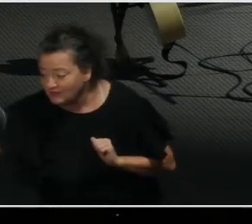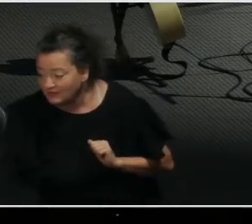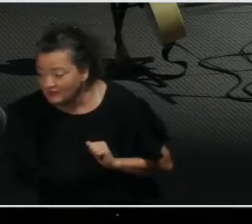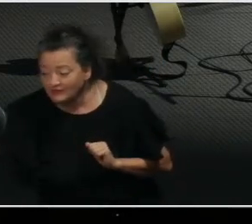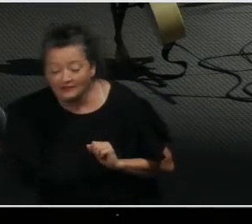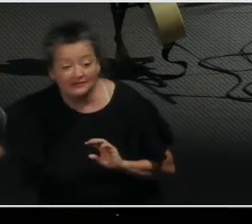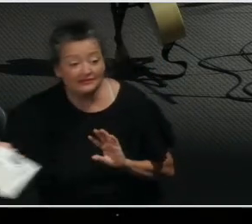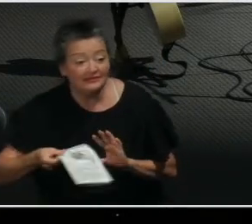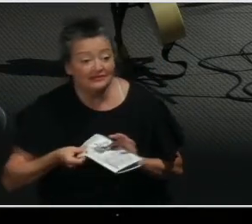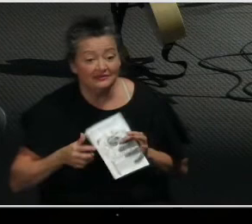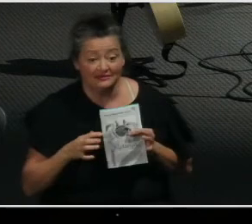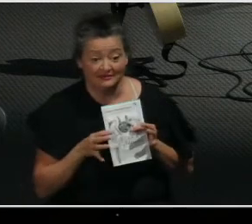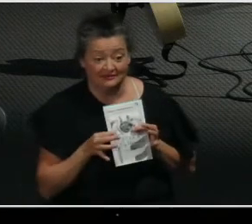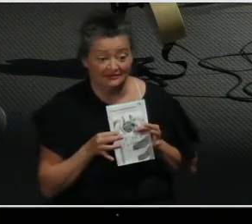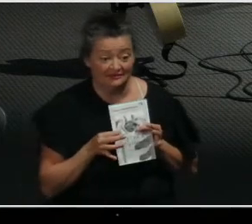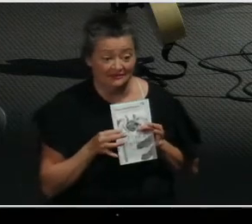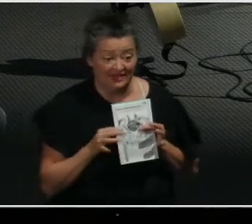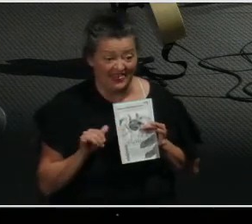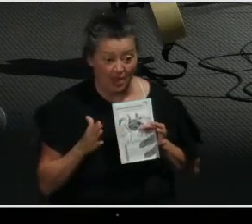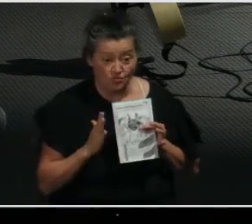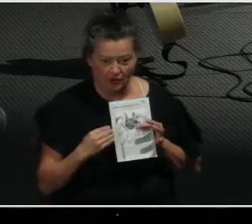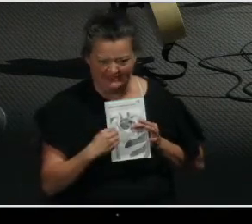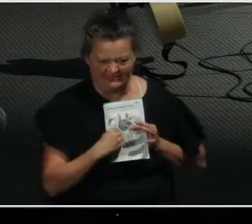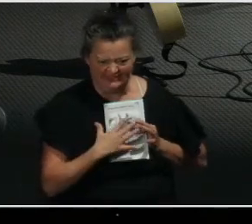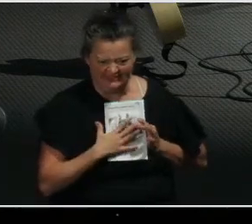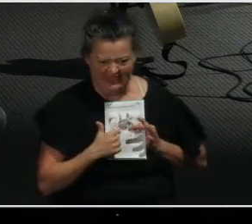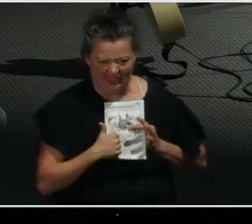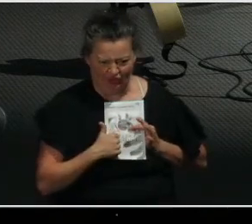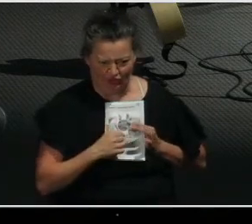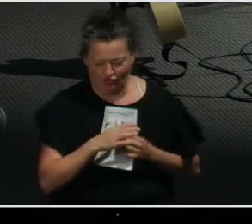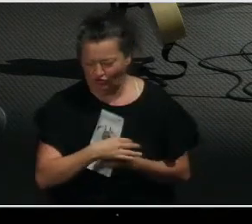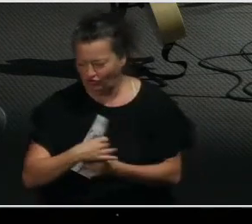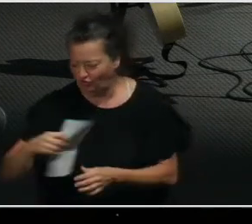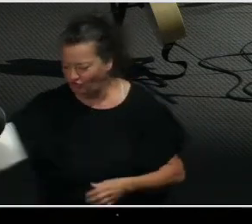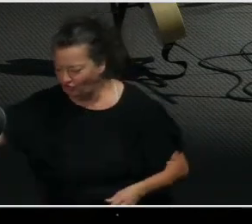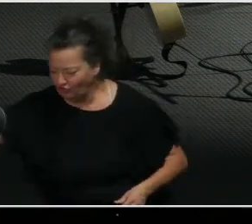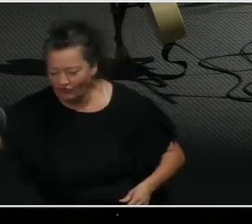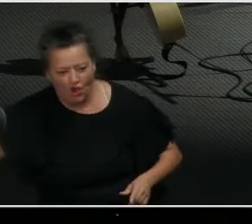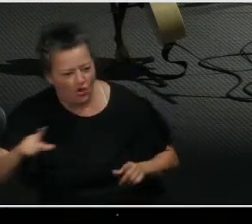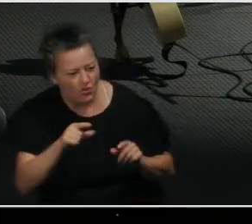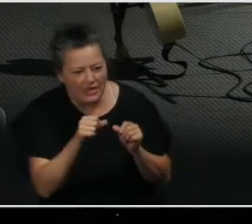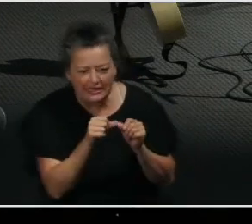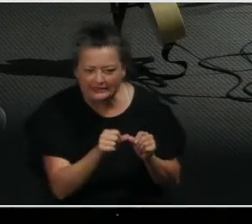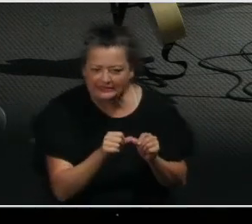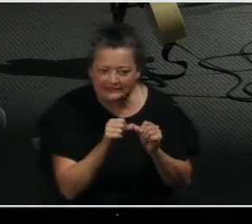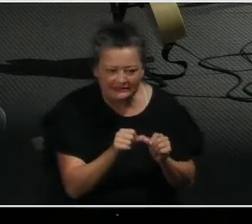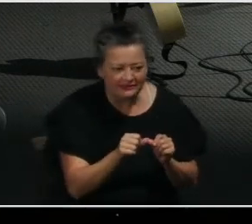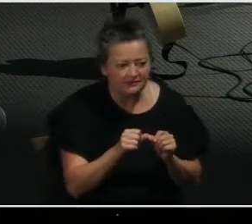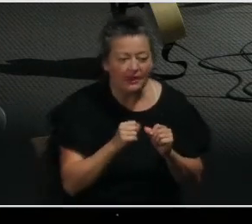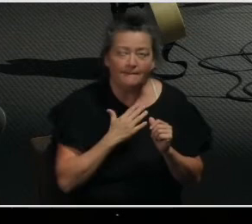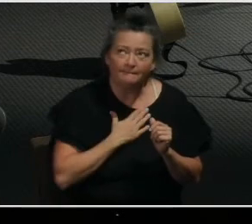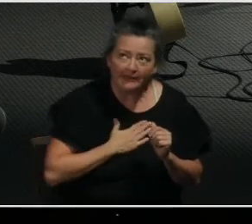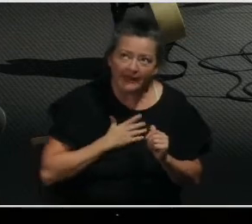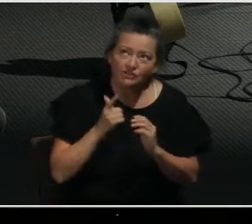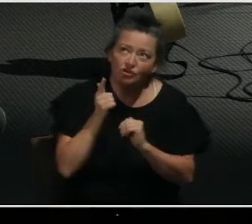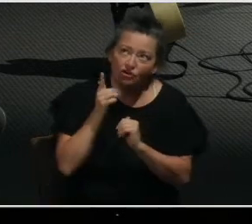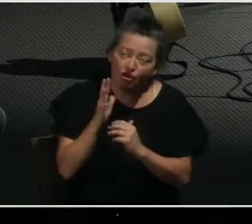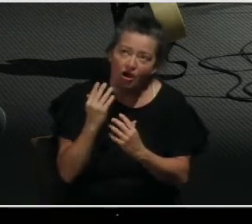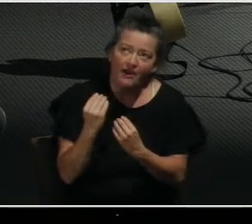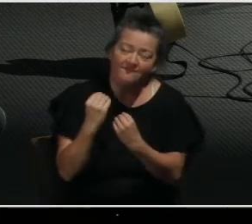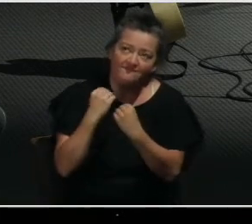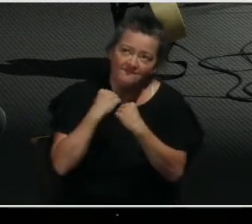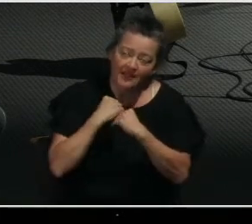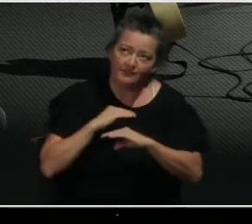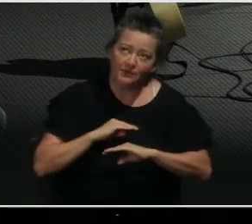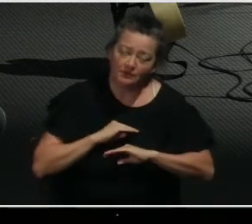you today and pray it again and again and again. God, will you please fill me with the knowledge of your will with all